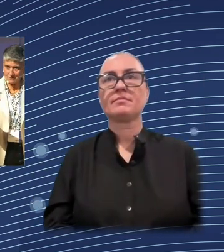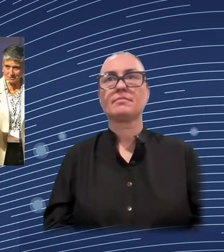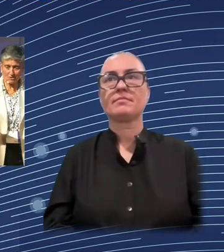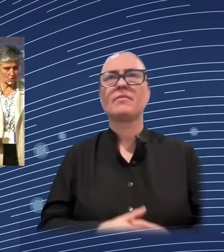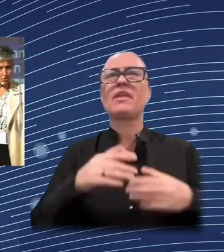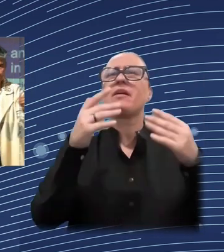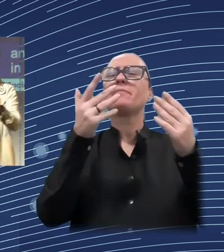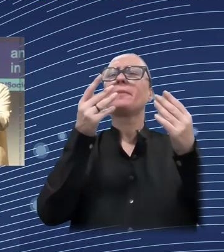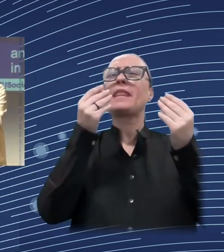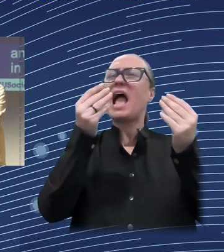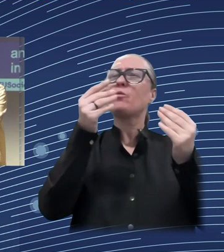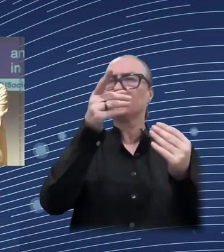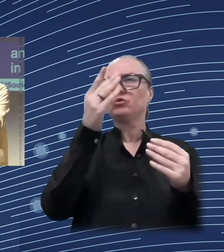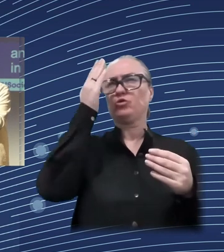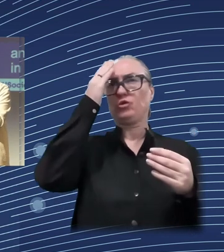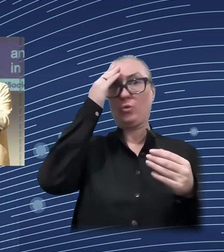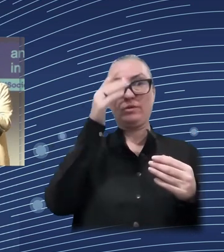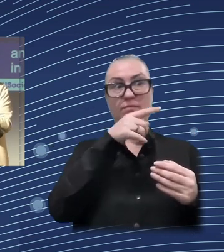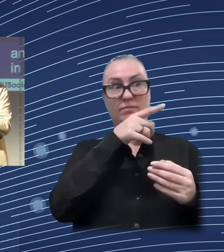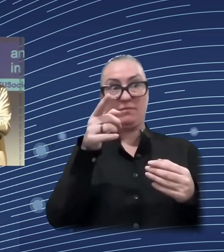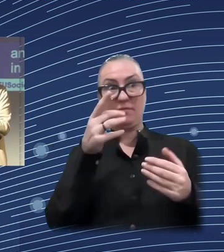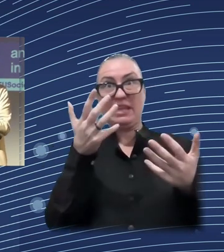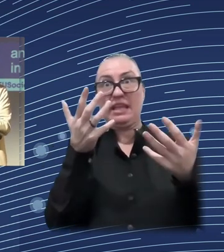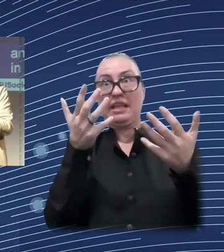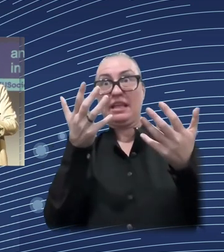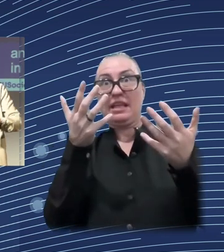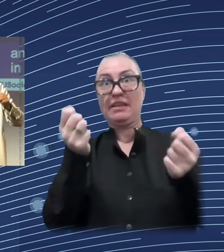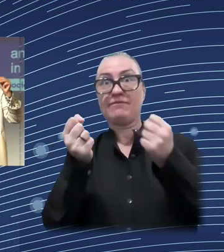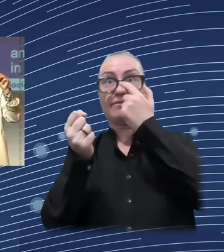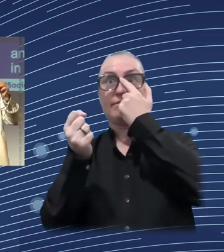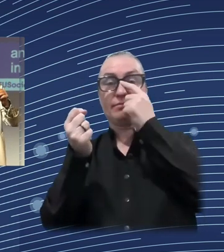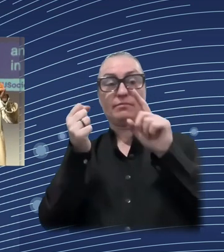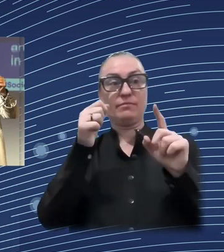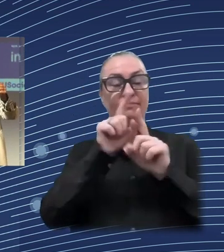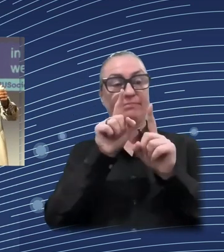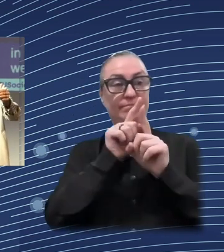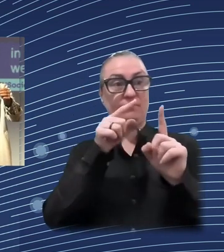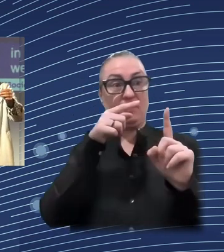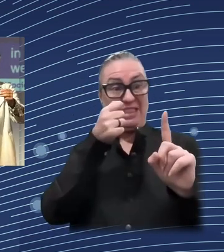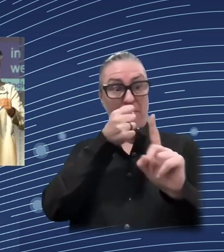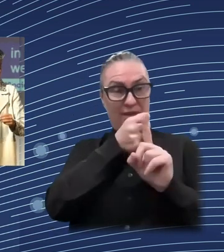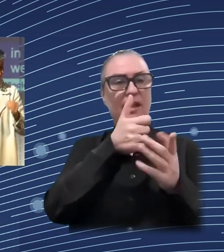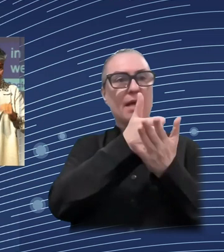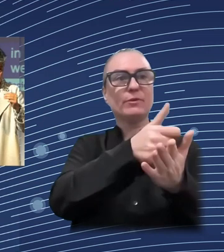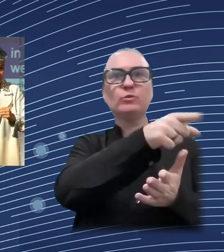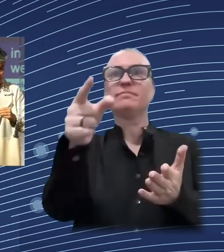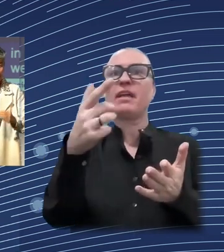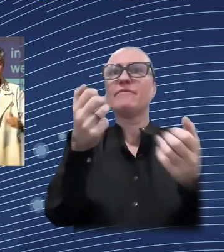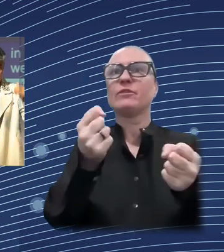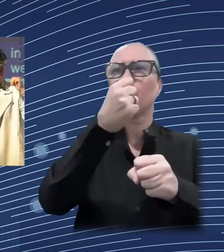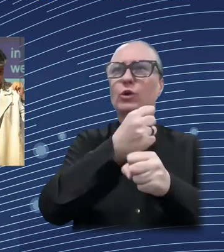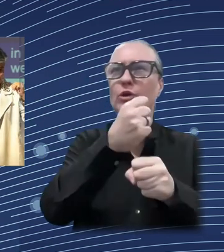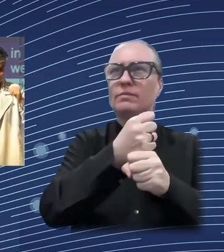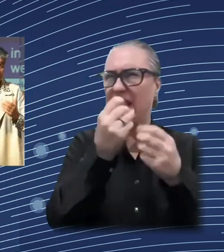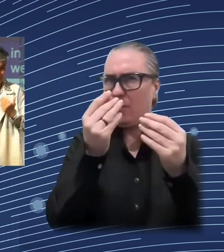the same person don't go through the program. And then we look at that after. But if that person participates, then we don't see